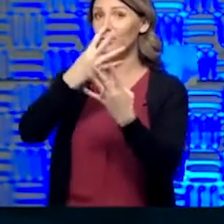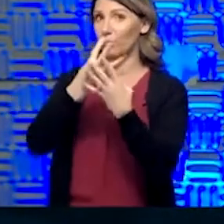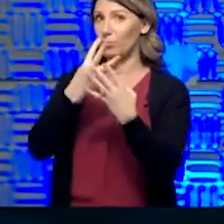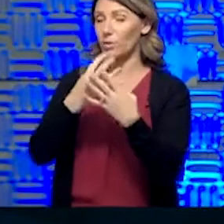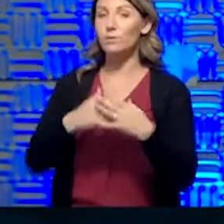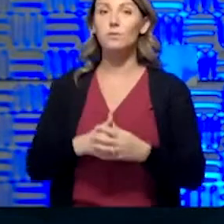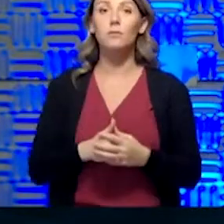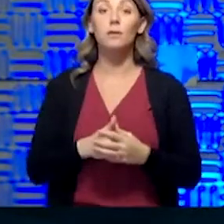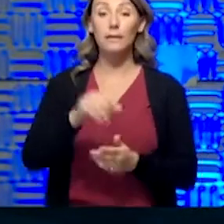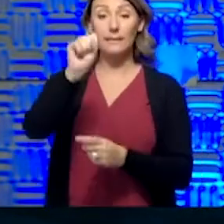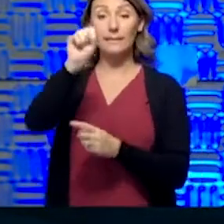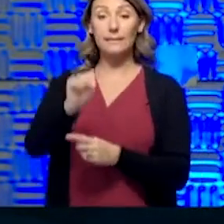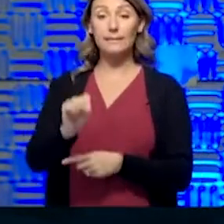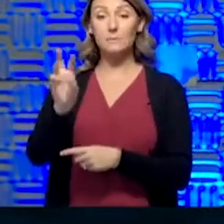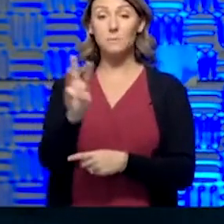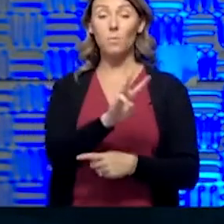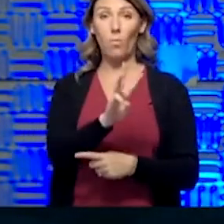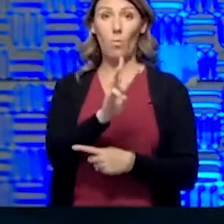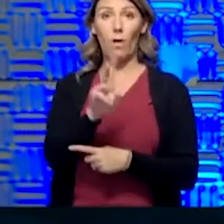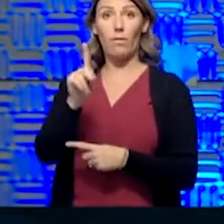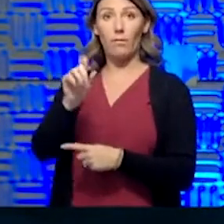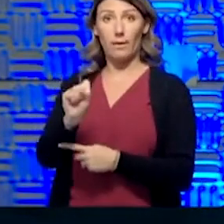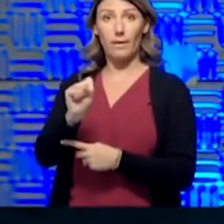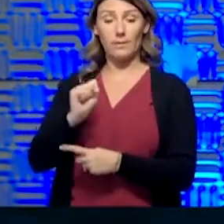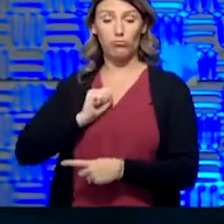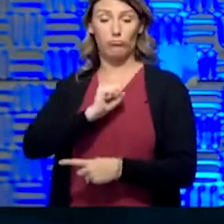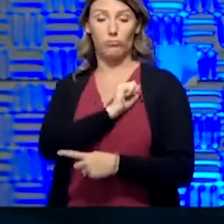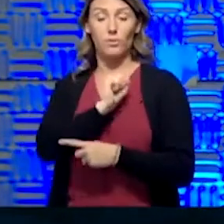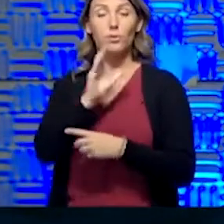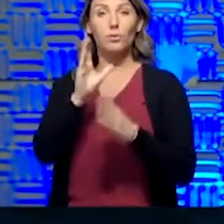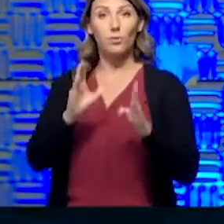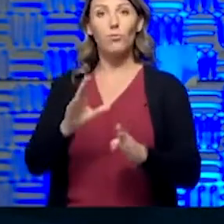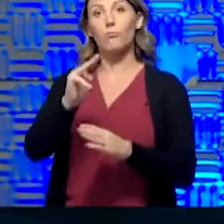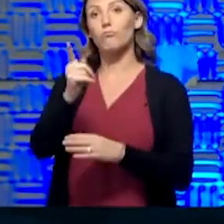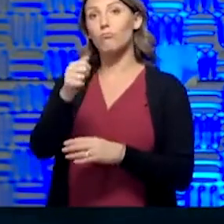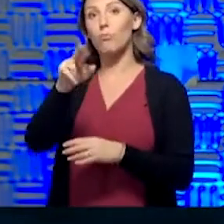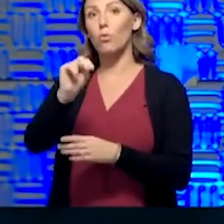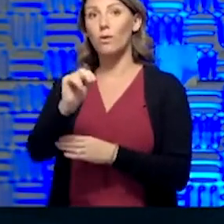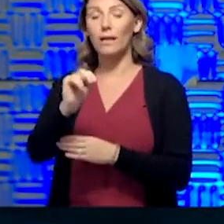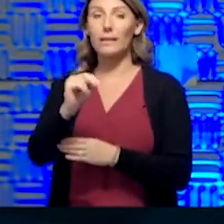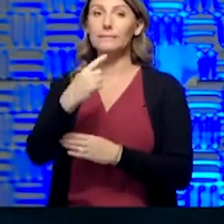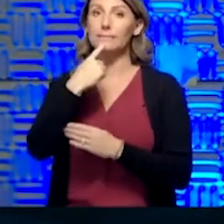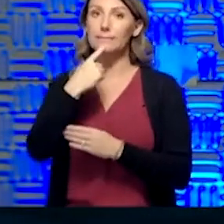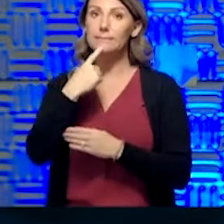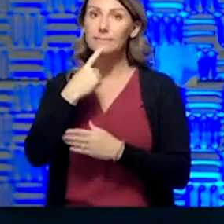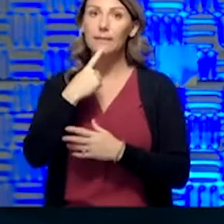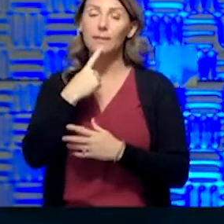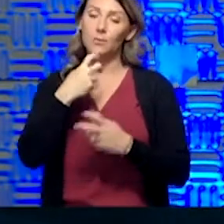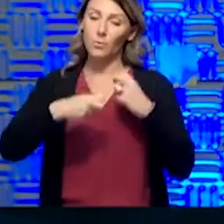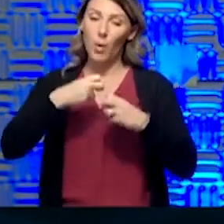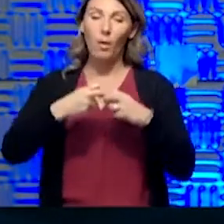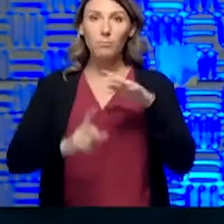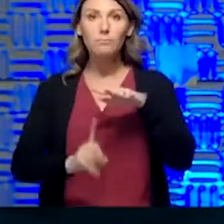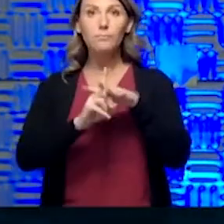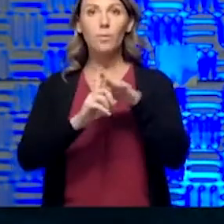down in southwest Kansas, as Senator Moran points out, a significant problem with the meatpacking plants,